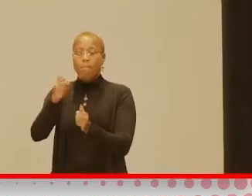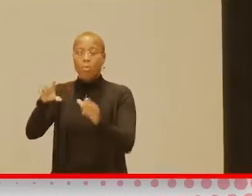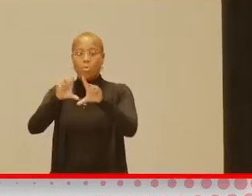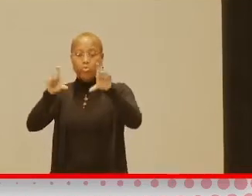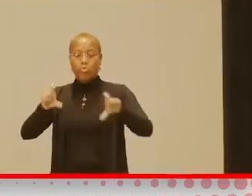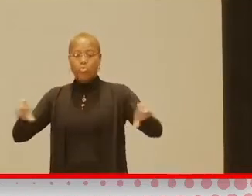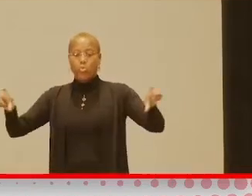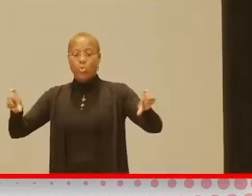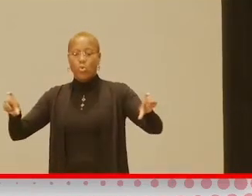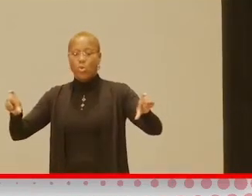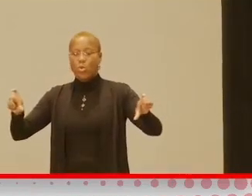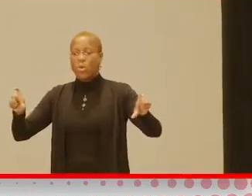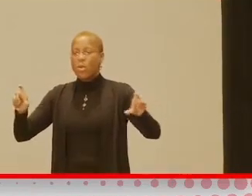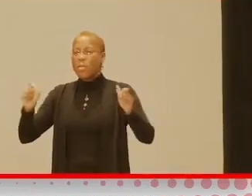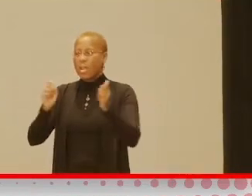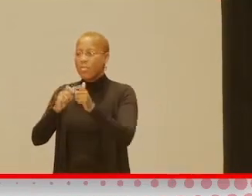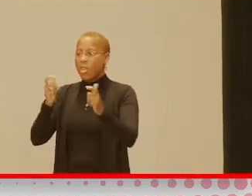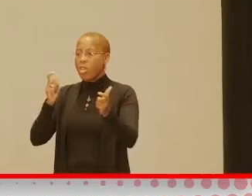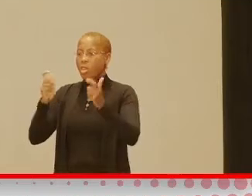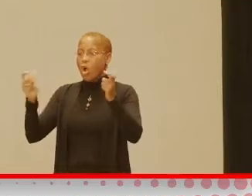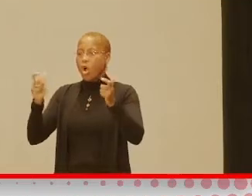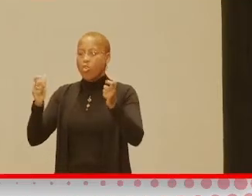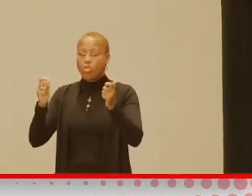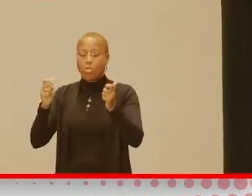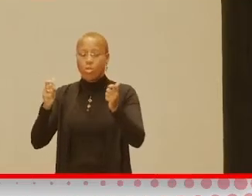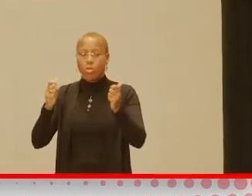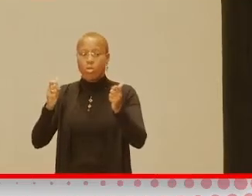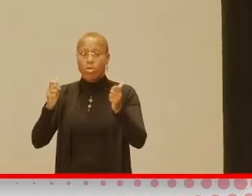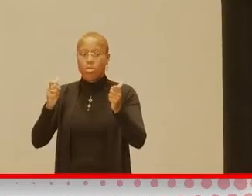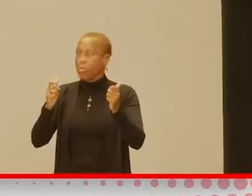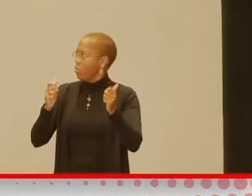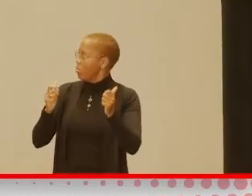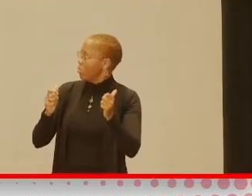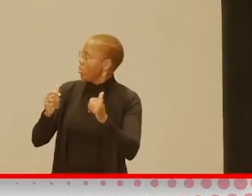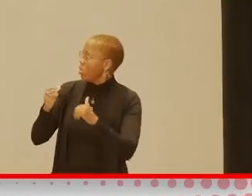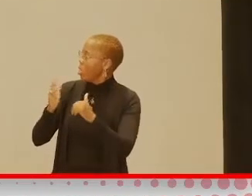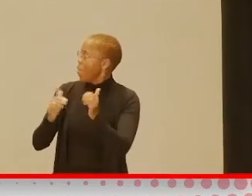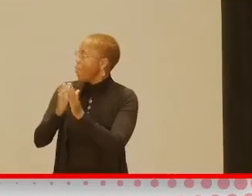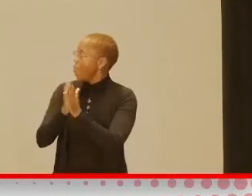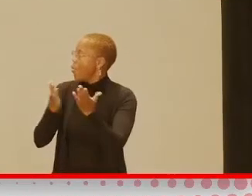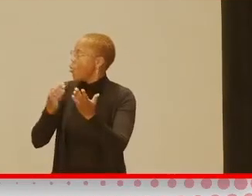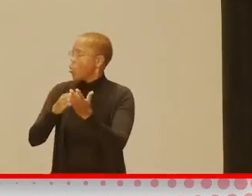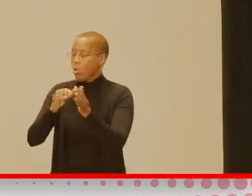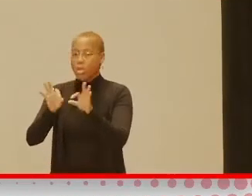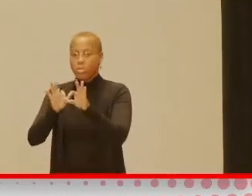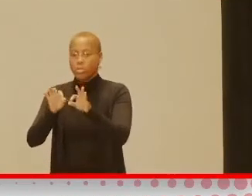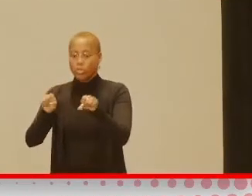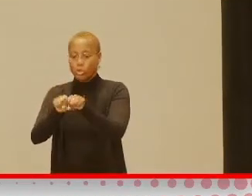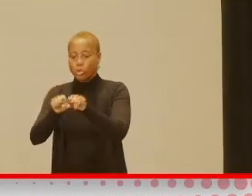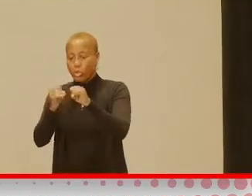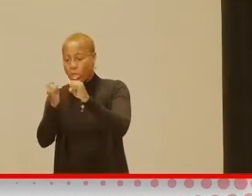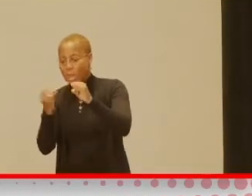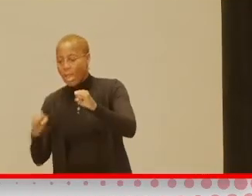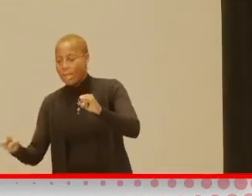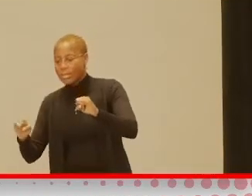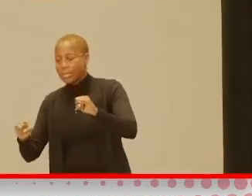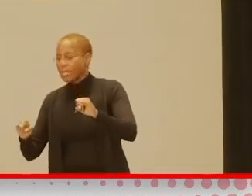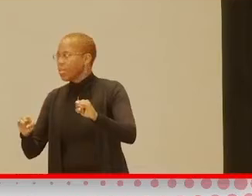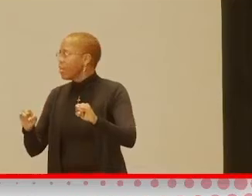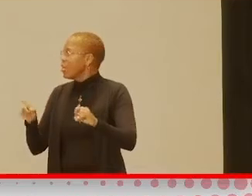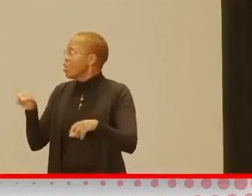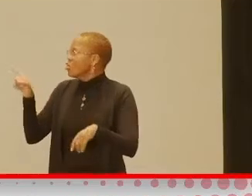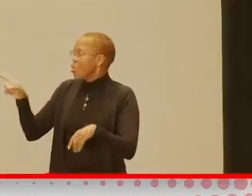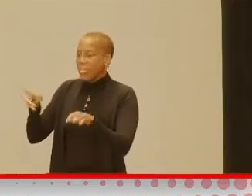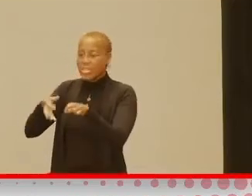books with the shoelaces, right, for children, especially in this age group. So this is a very